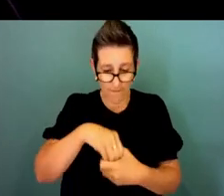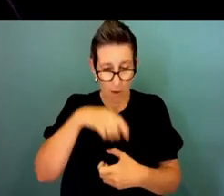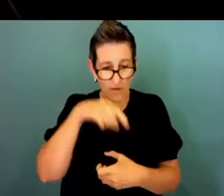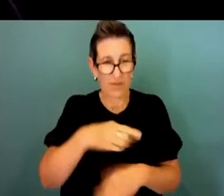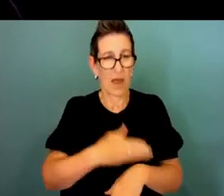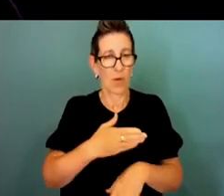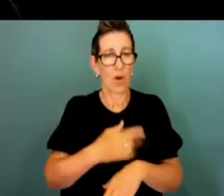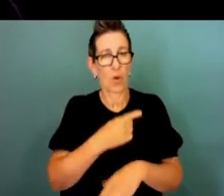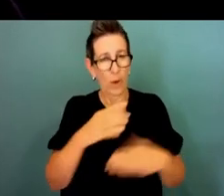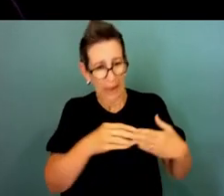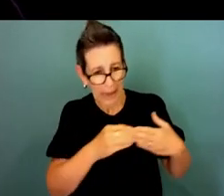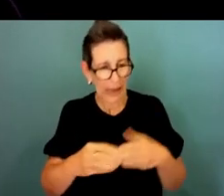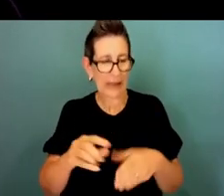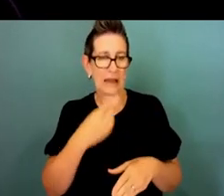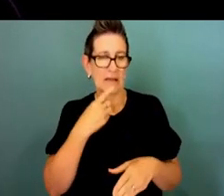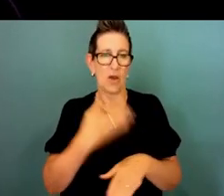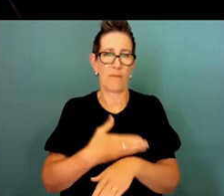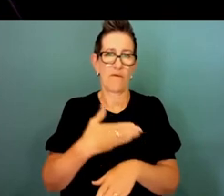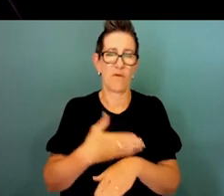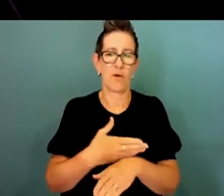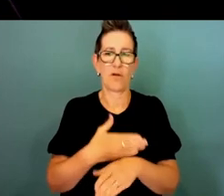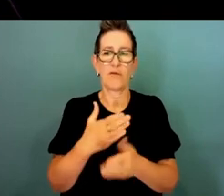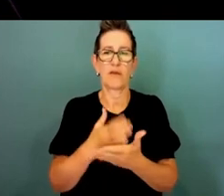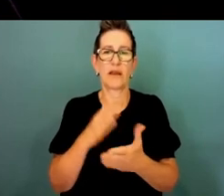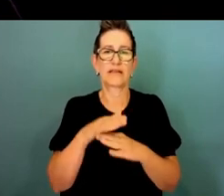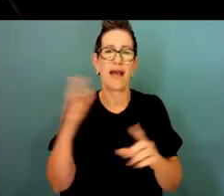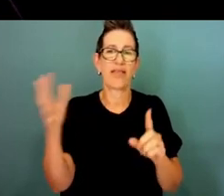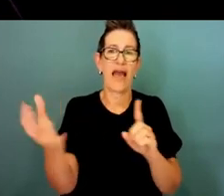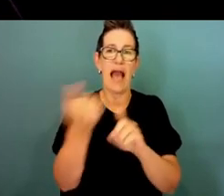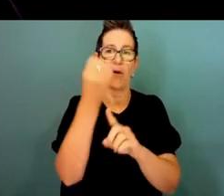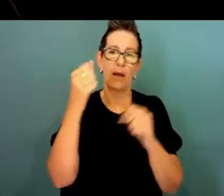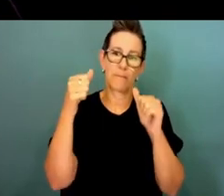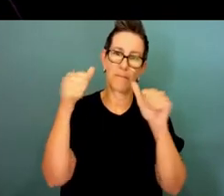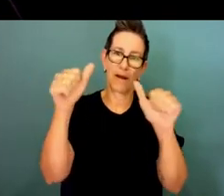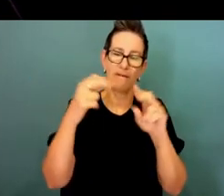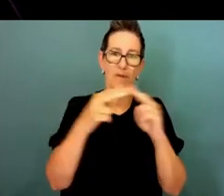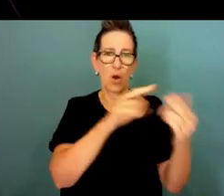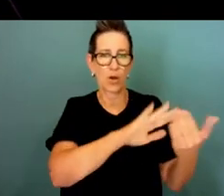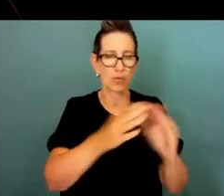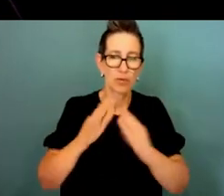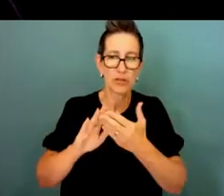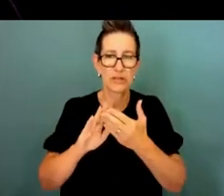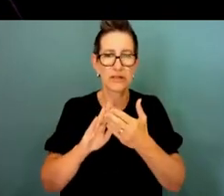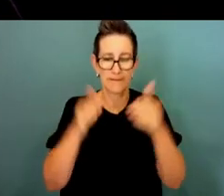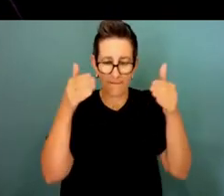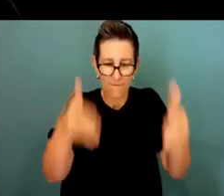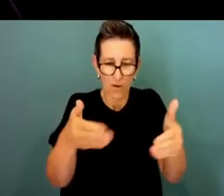it's really about the outcomes for community and working and putting community at the centre and that's always